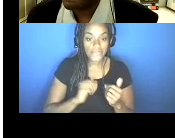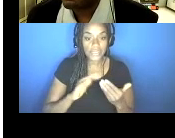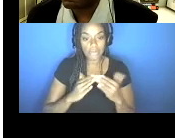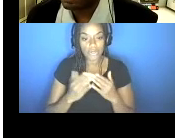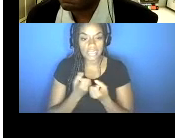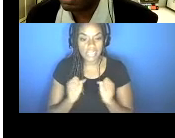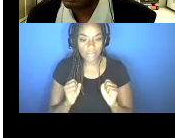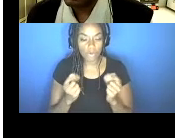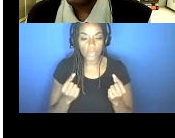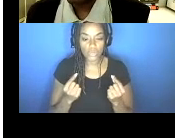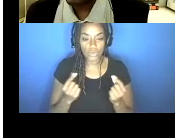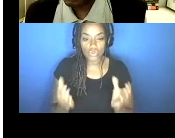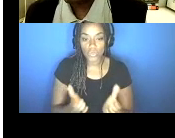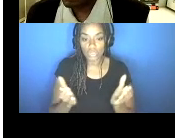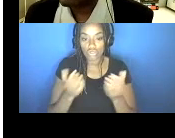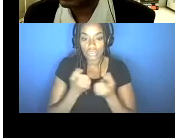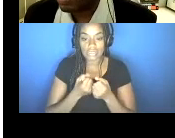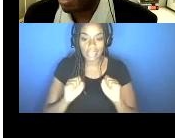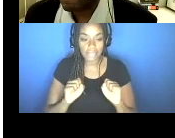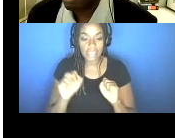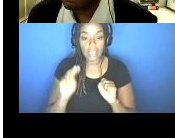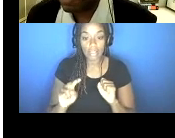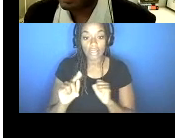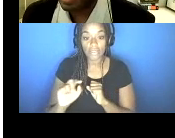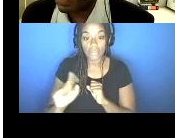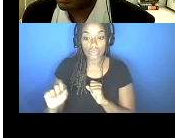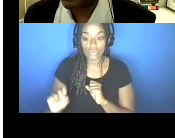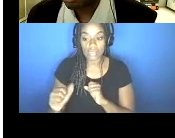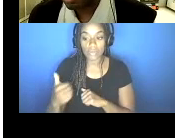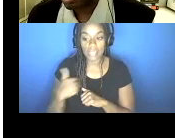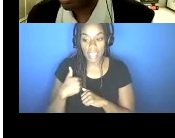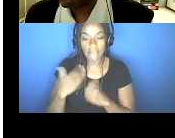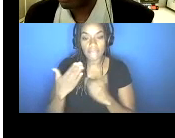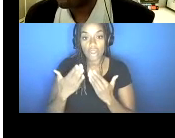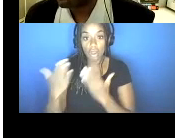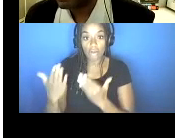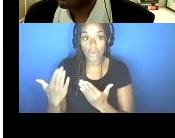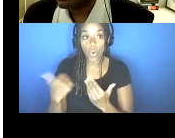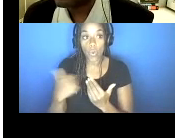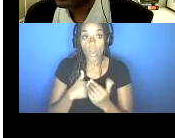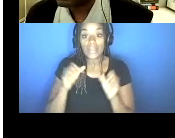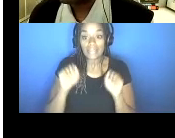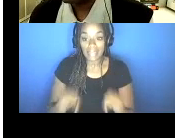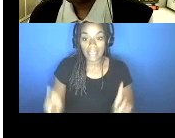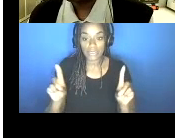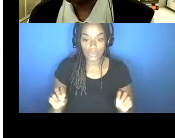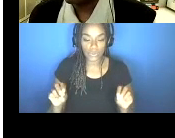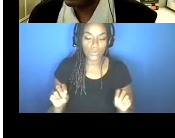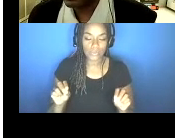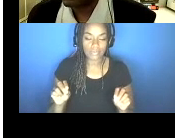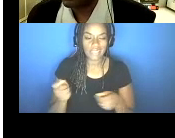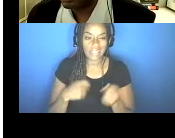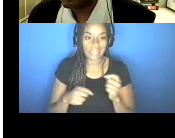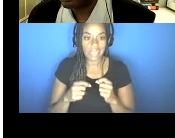you know, safety and look at the tools that we do have and offer what can we do versus what you shouldn't do. So